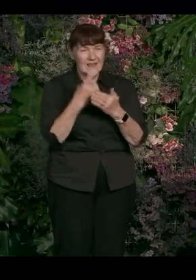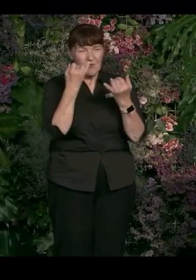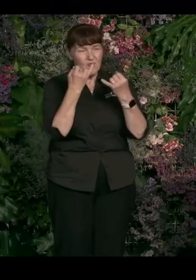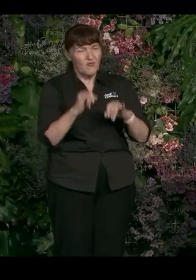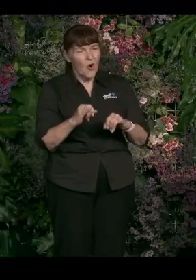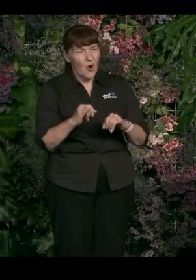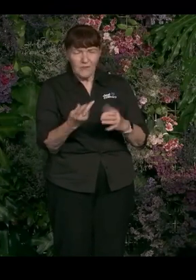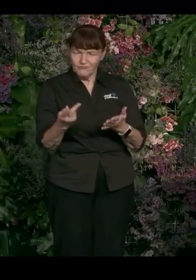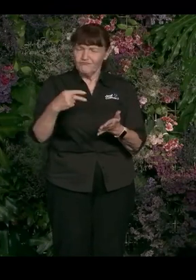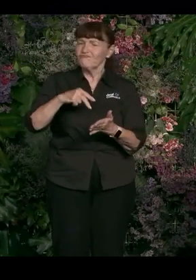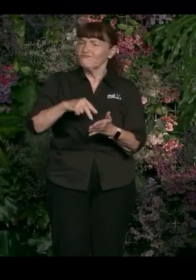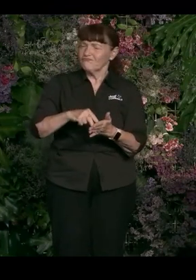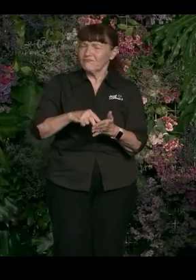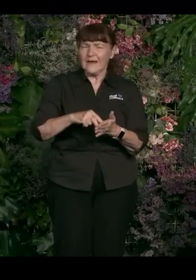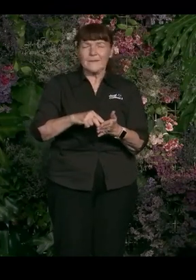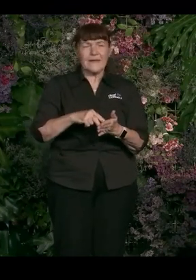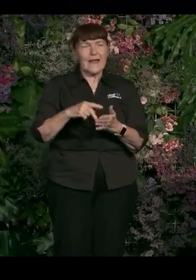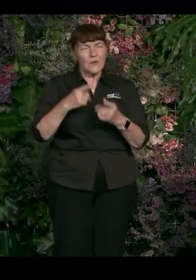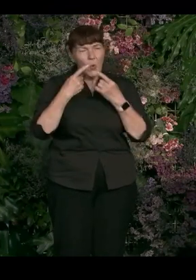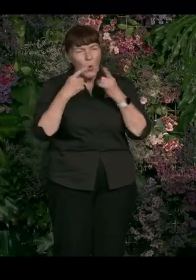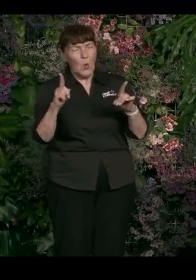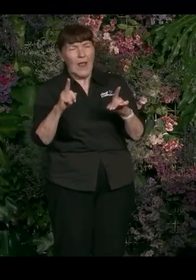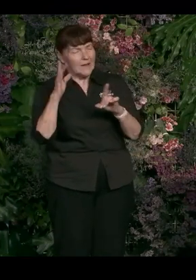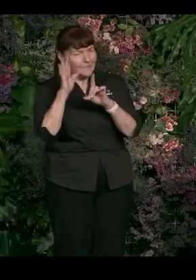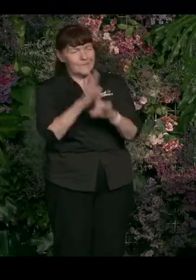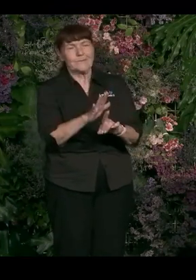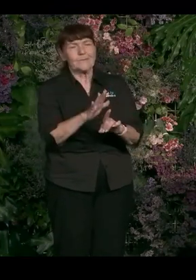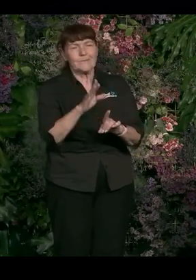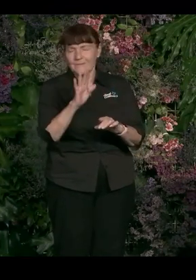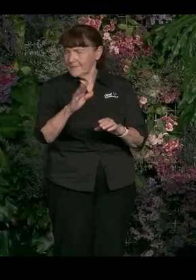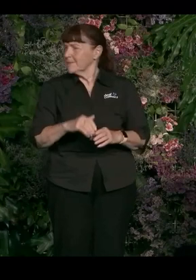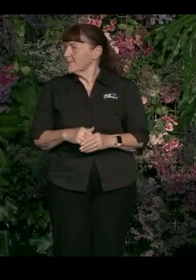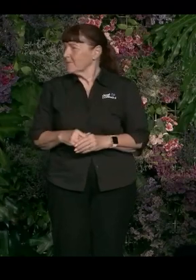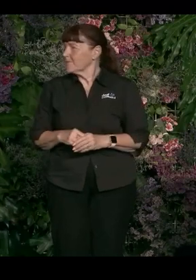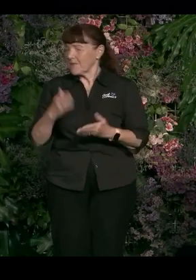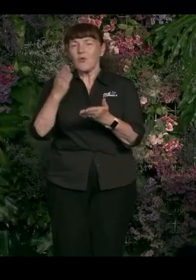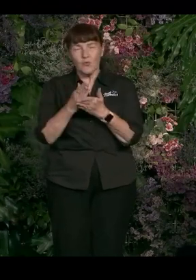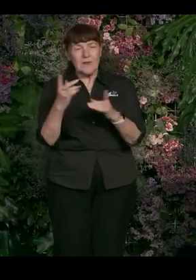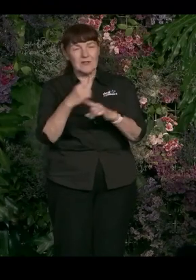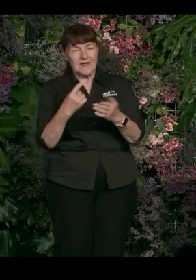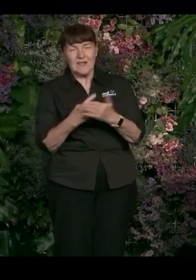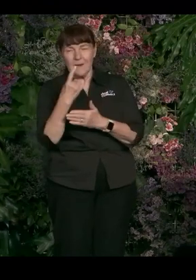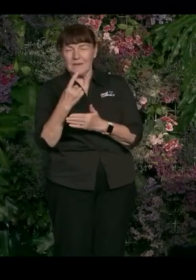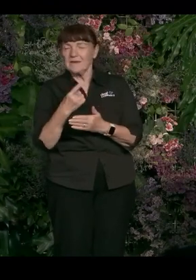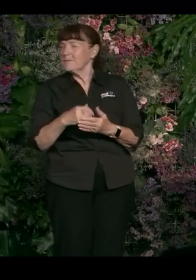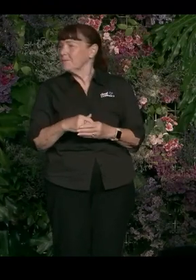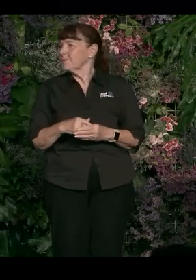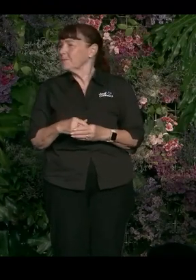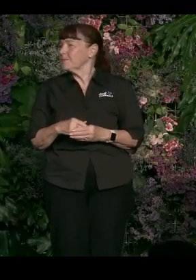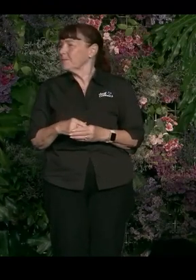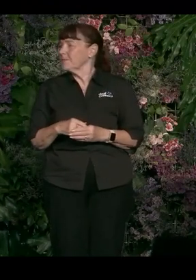to use them and you get to stick together with others to make that real change happen. So, I think we shouldn't underestimate